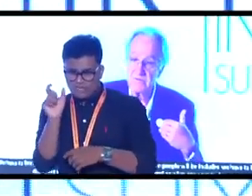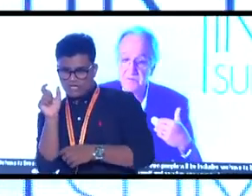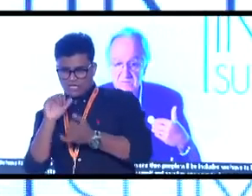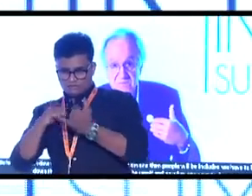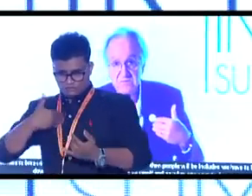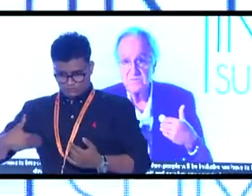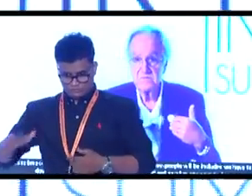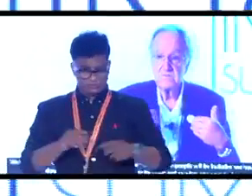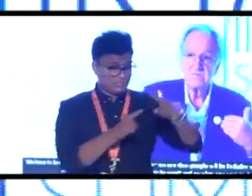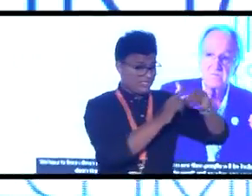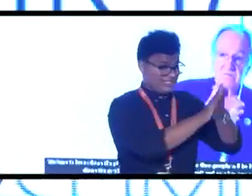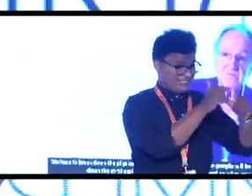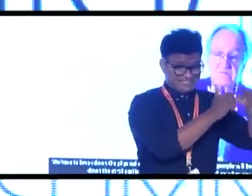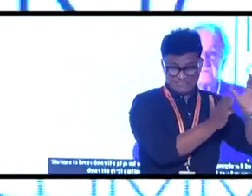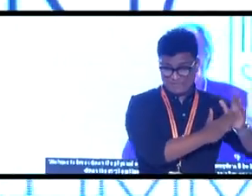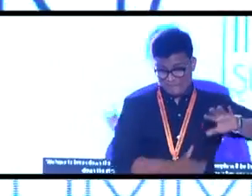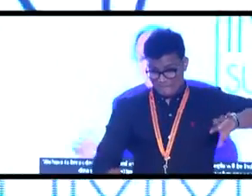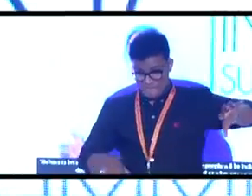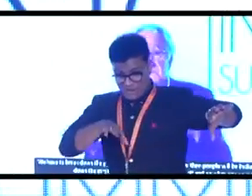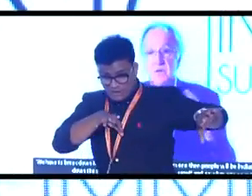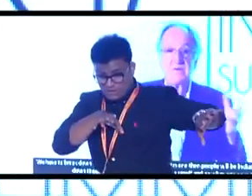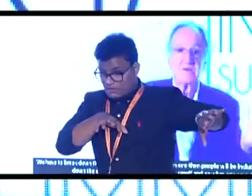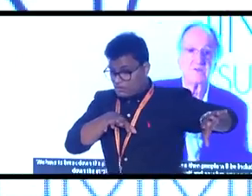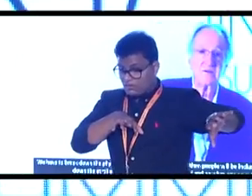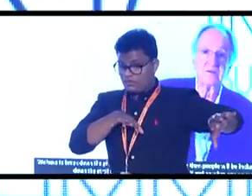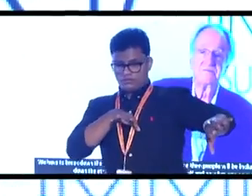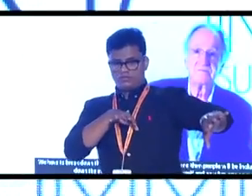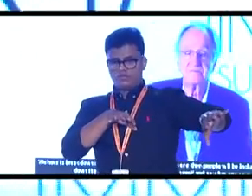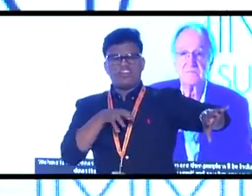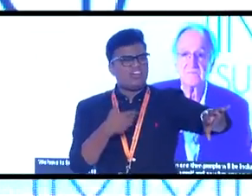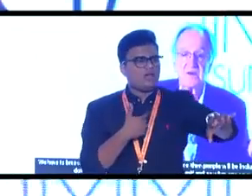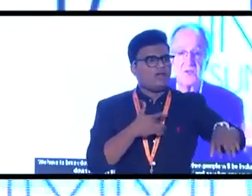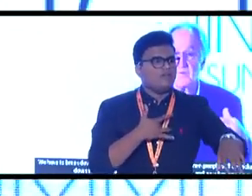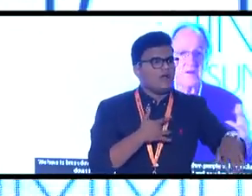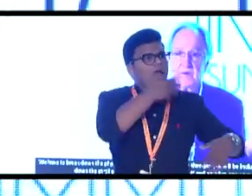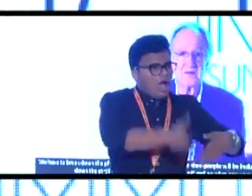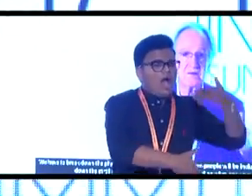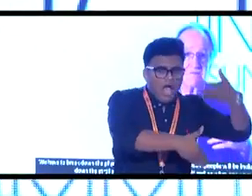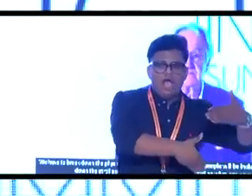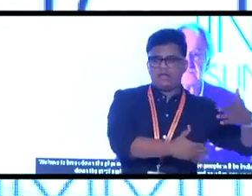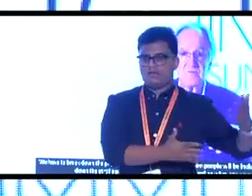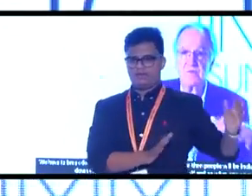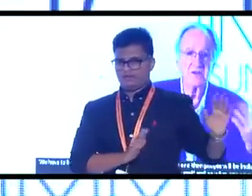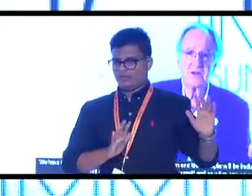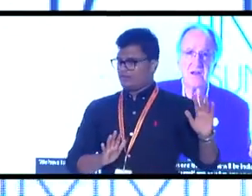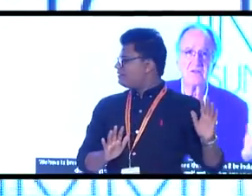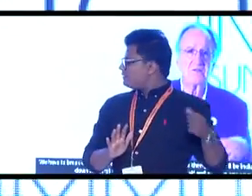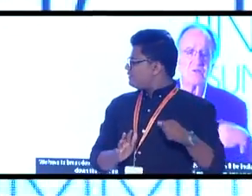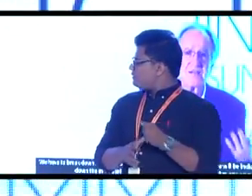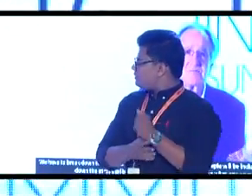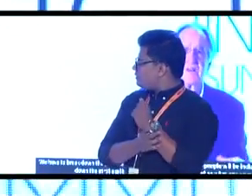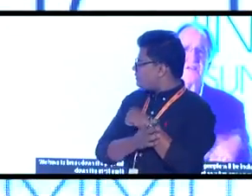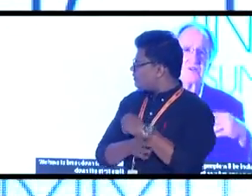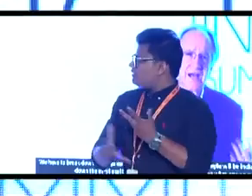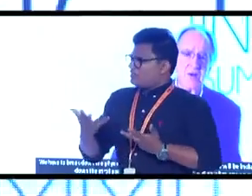that we've constructed in so many ways, from education,